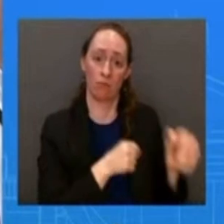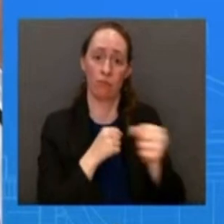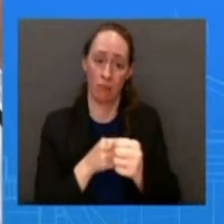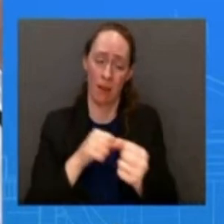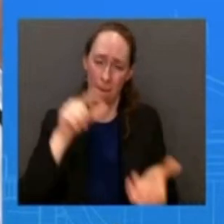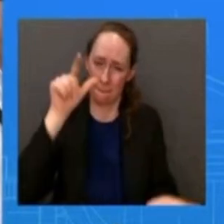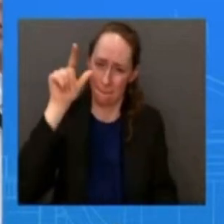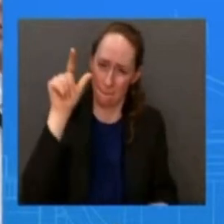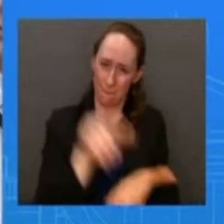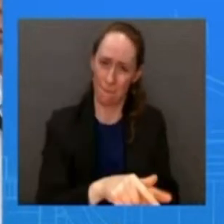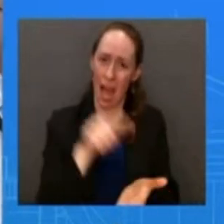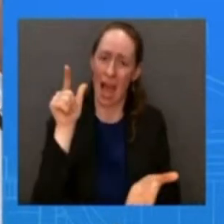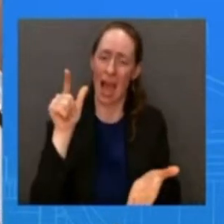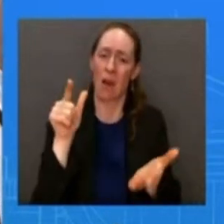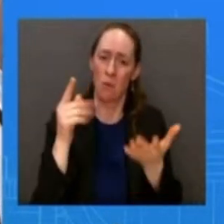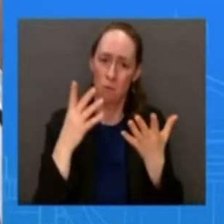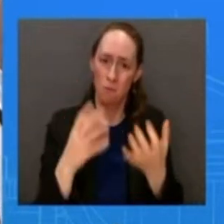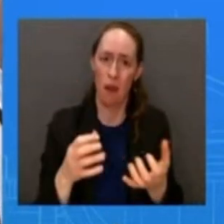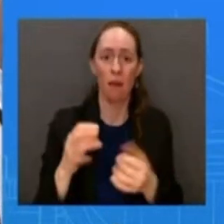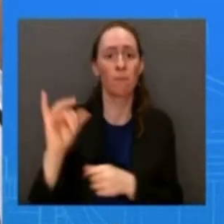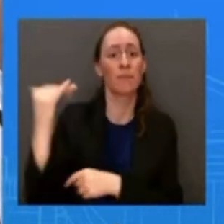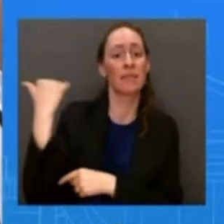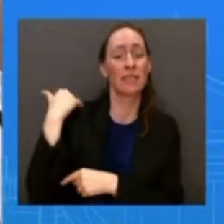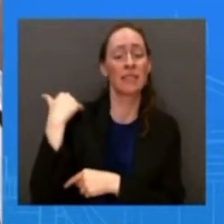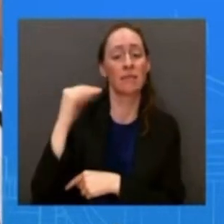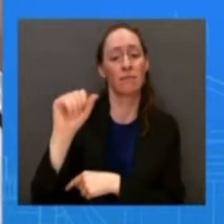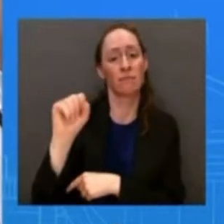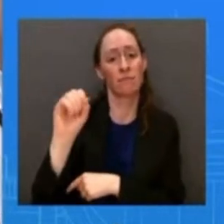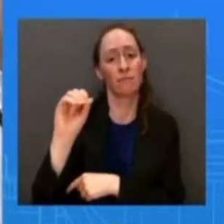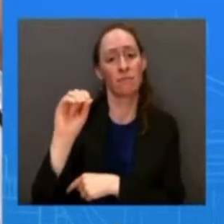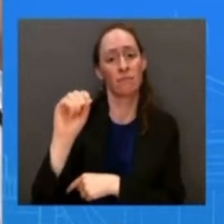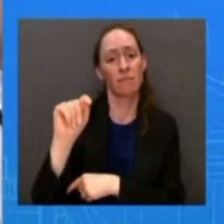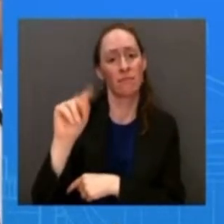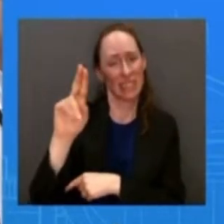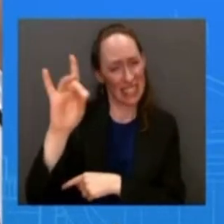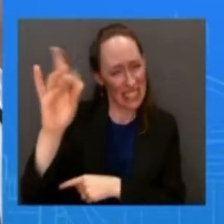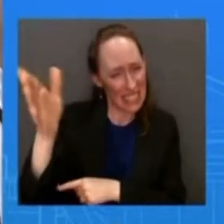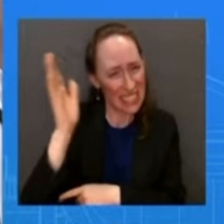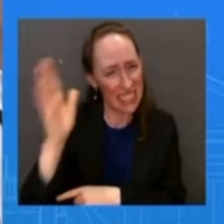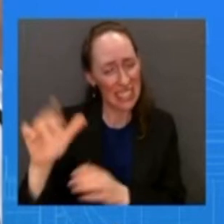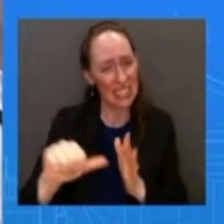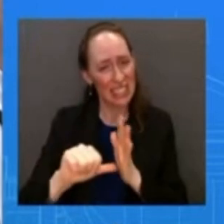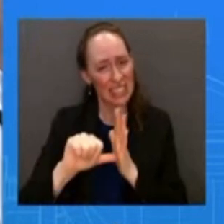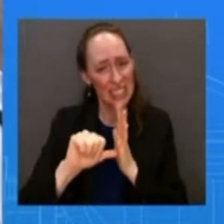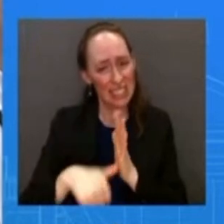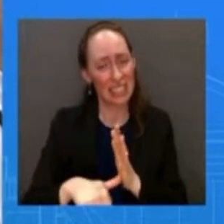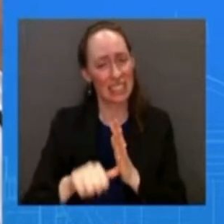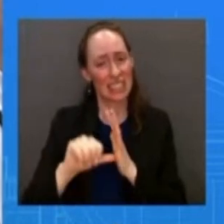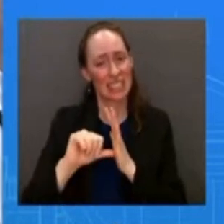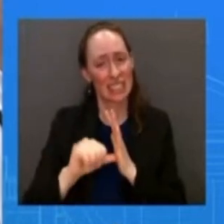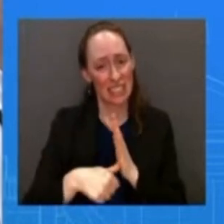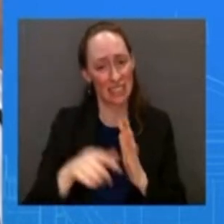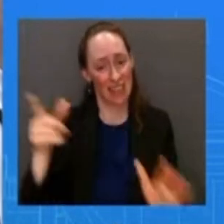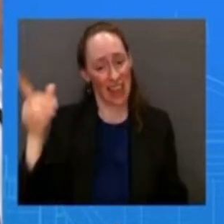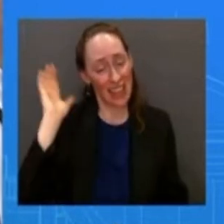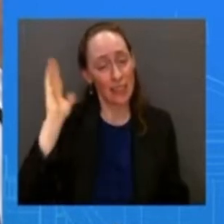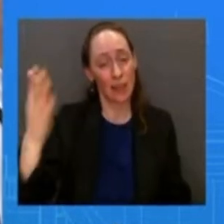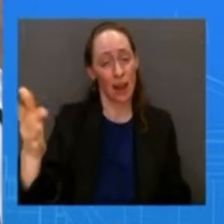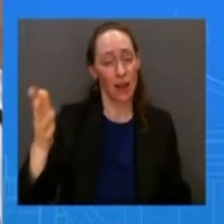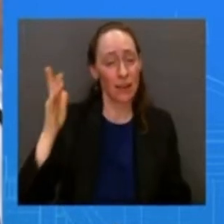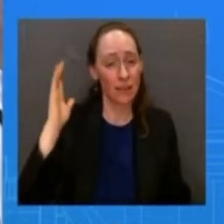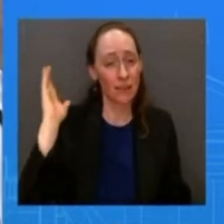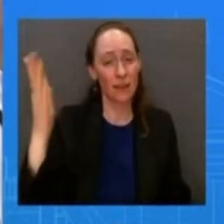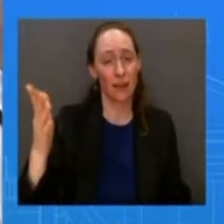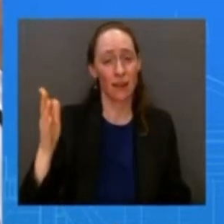beyond using his bully pulpit you know what is the president or this white house doing behind the scenes especially since the state of the union have there been